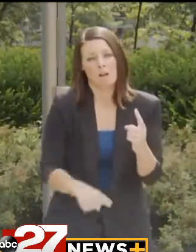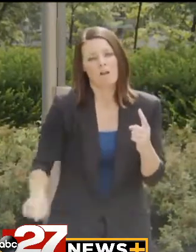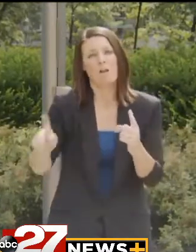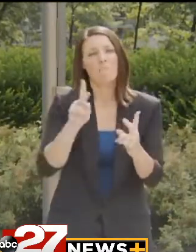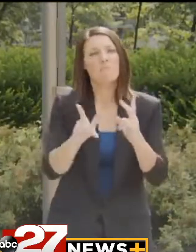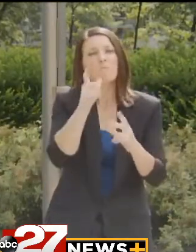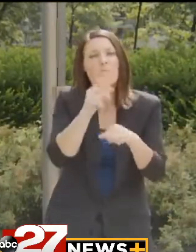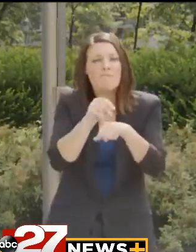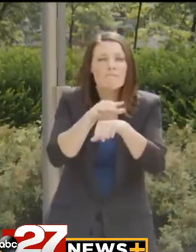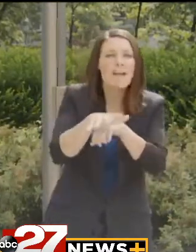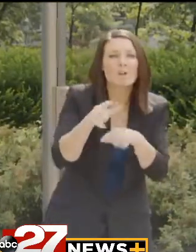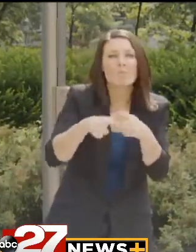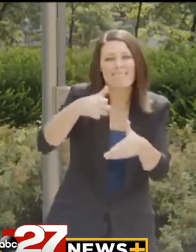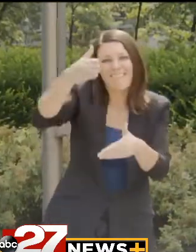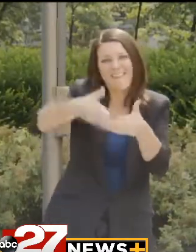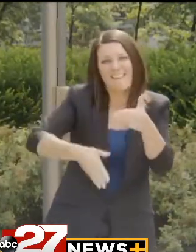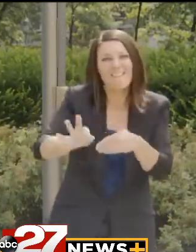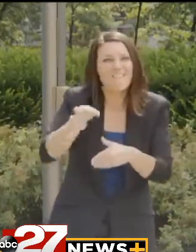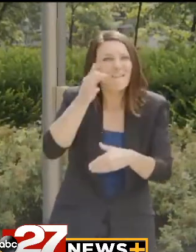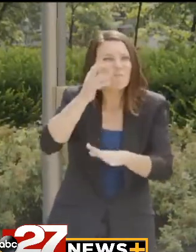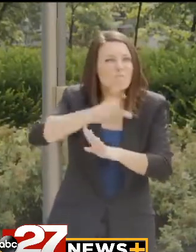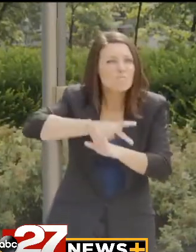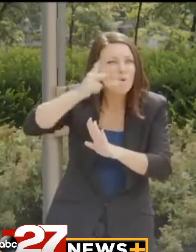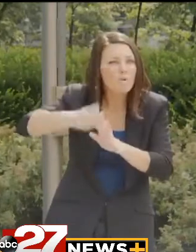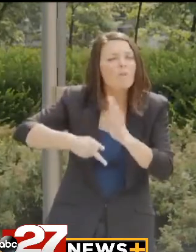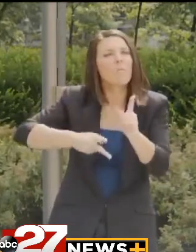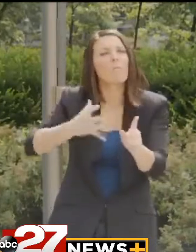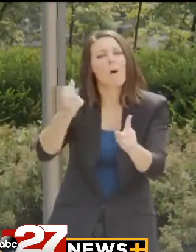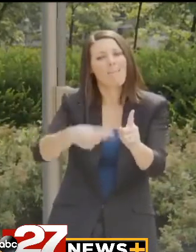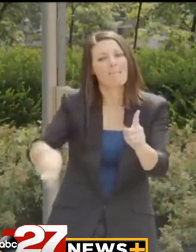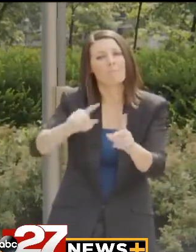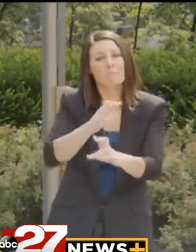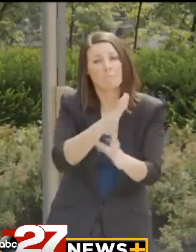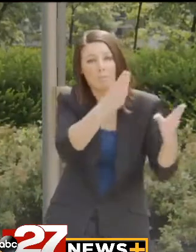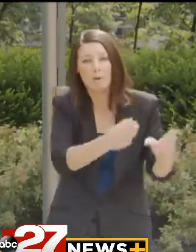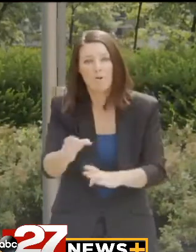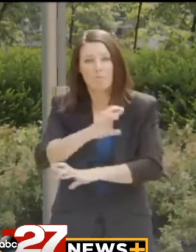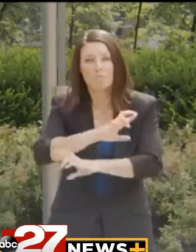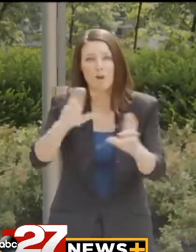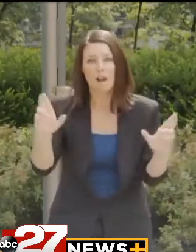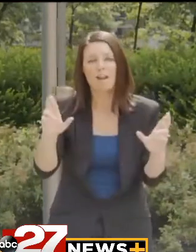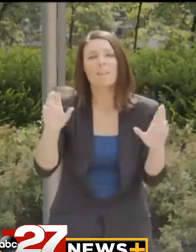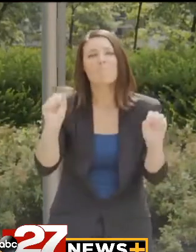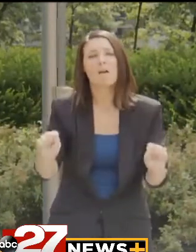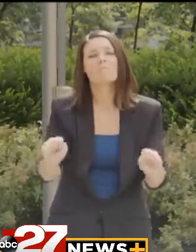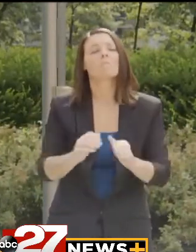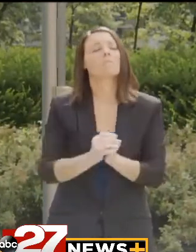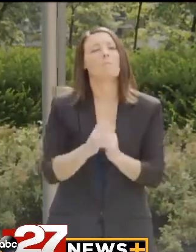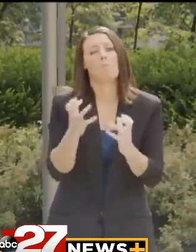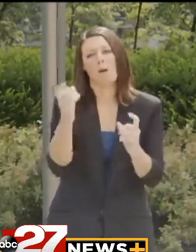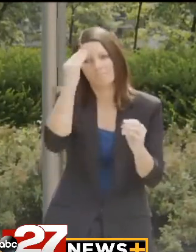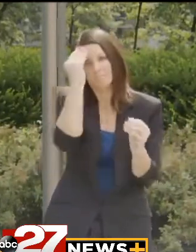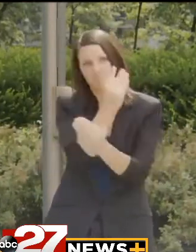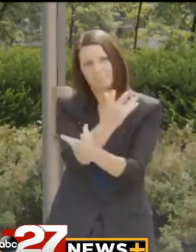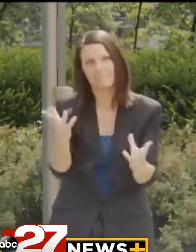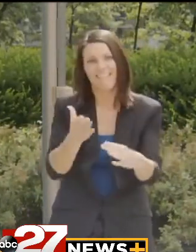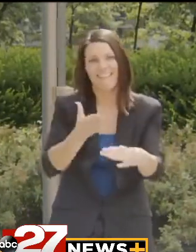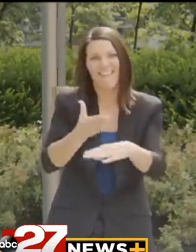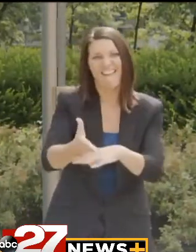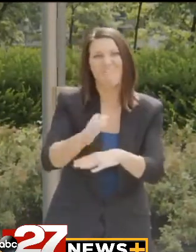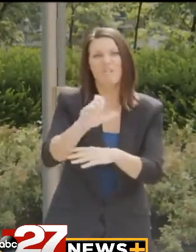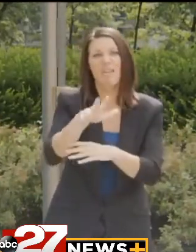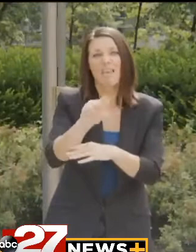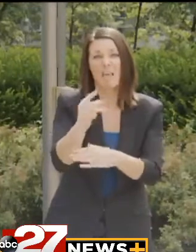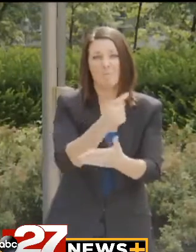affected by the end of the federal programs to be as prepared as possible. We want them to know that after this